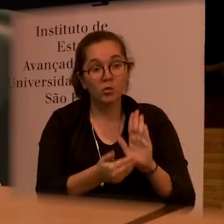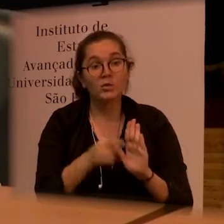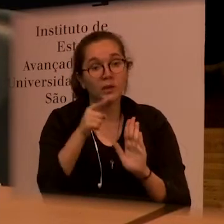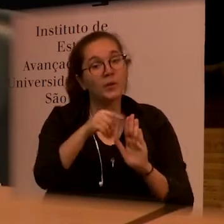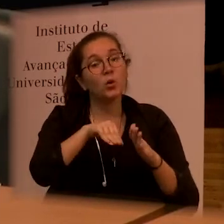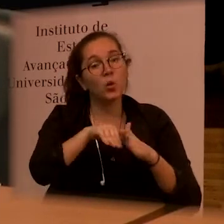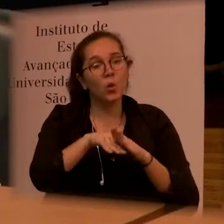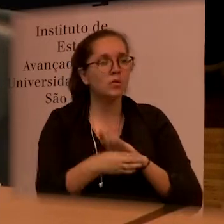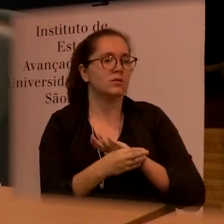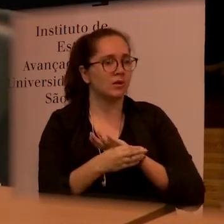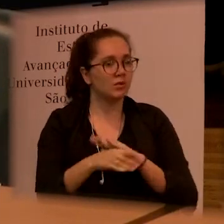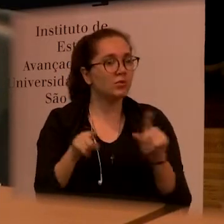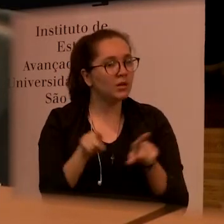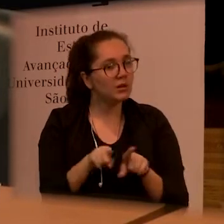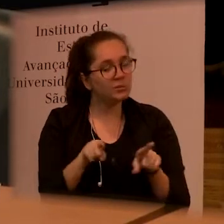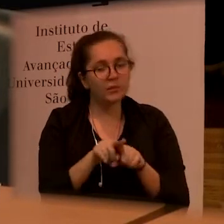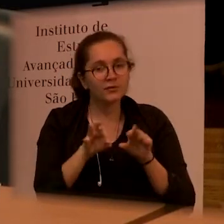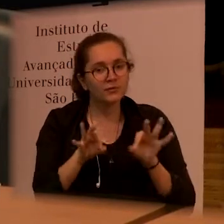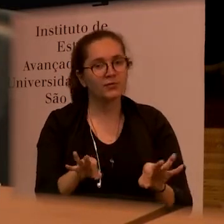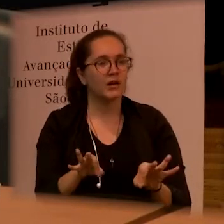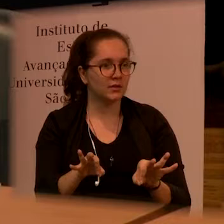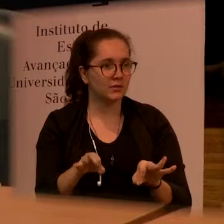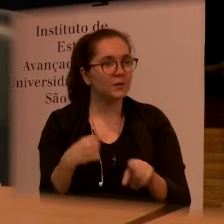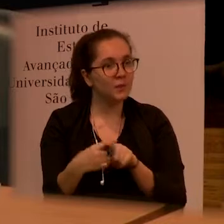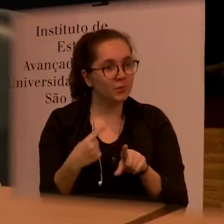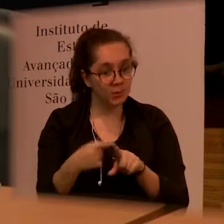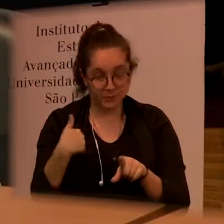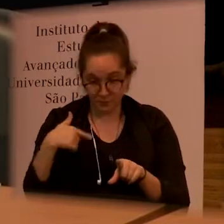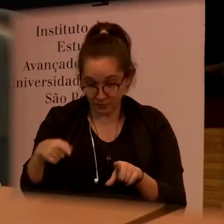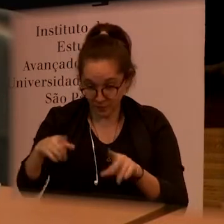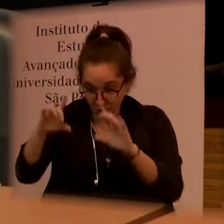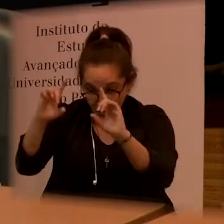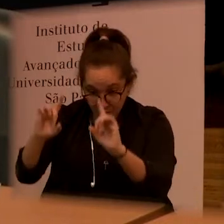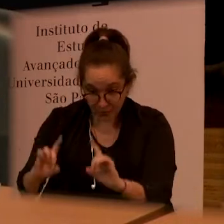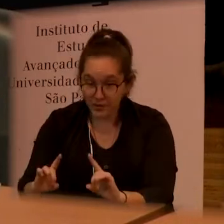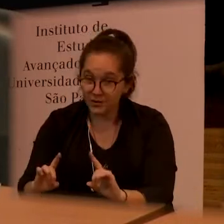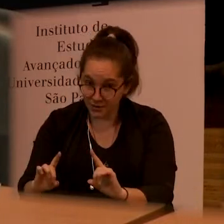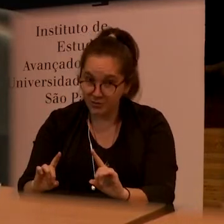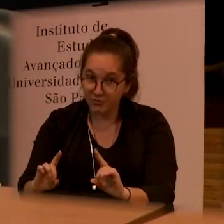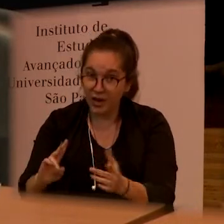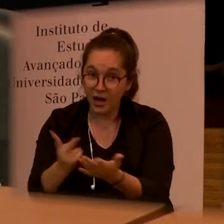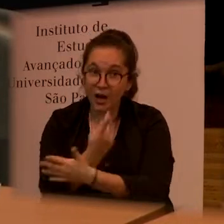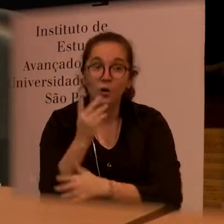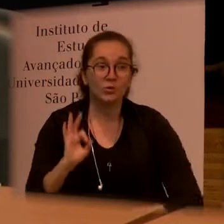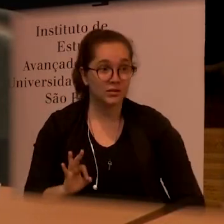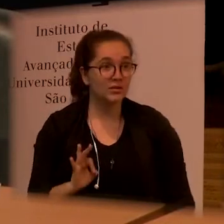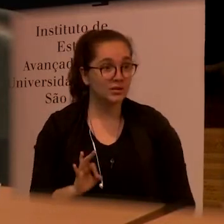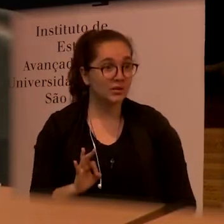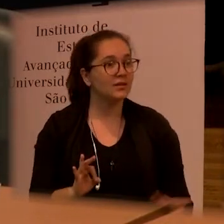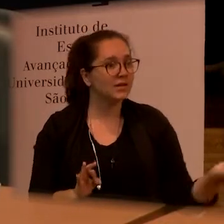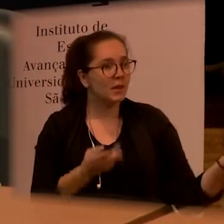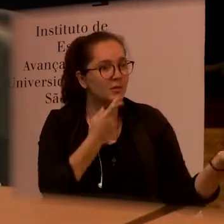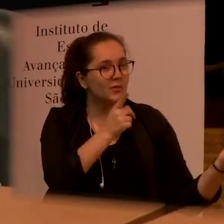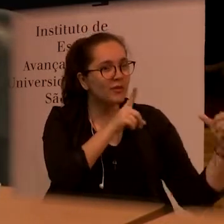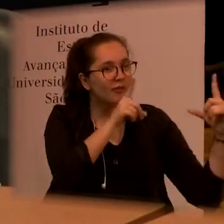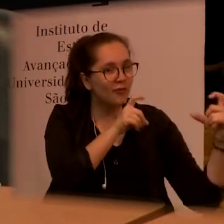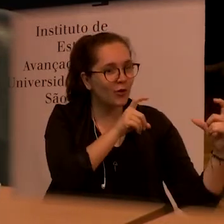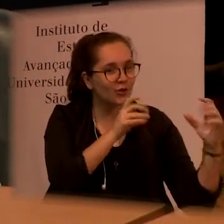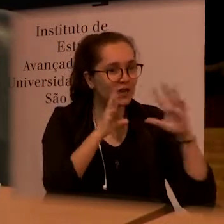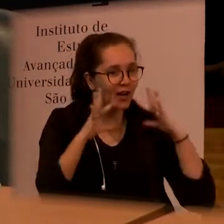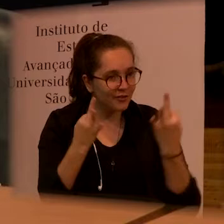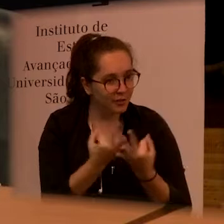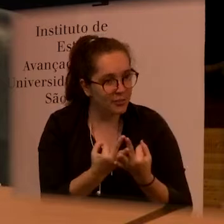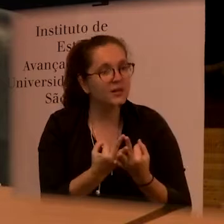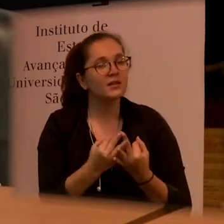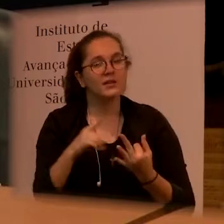to expose the concept because as the disability is going to happen to everybody like